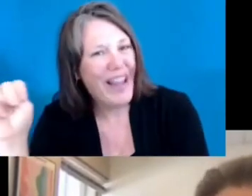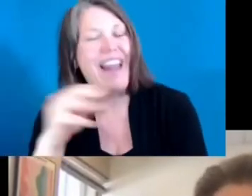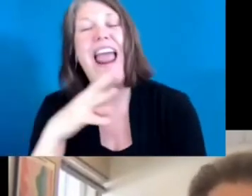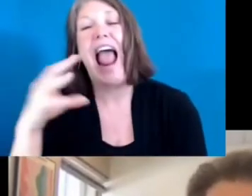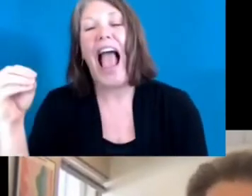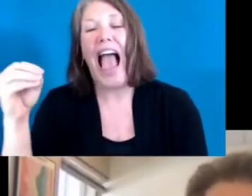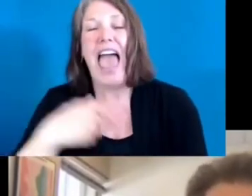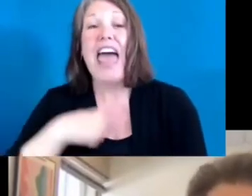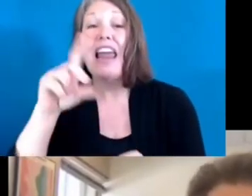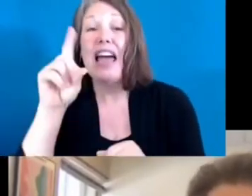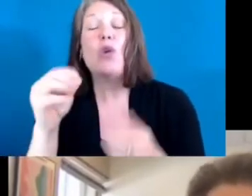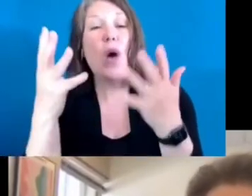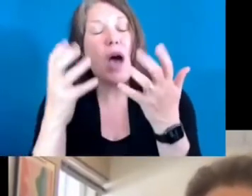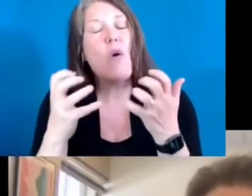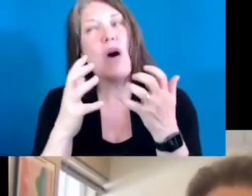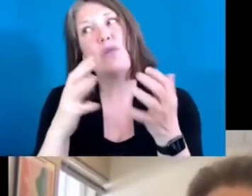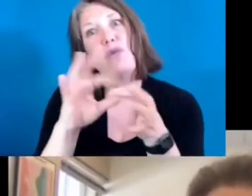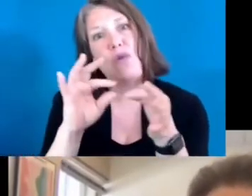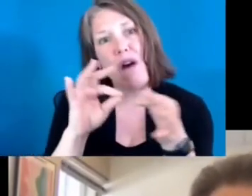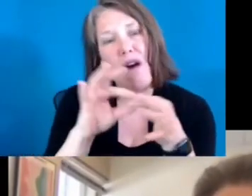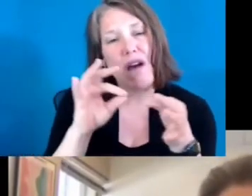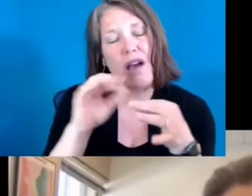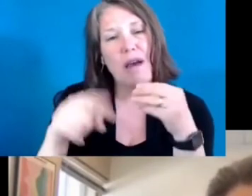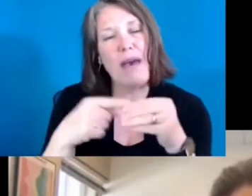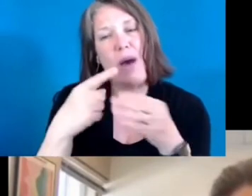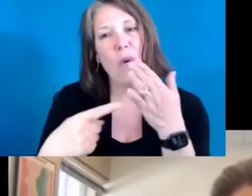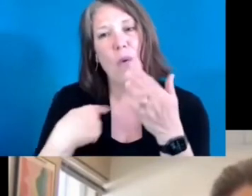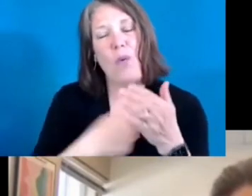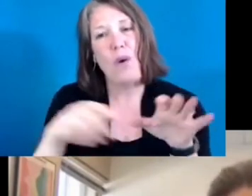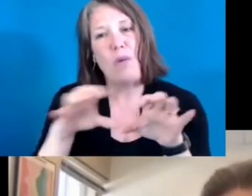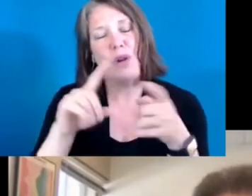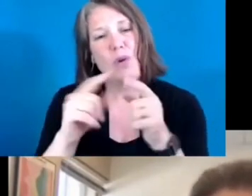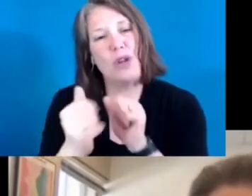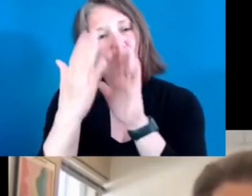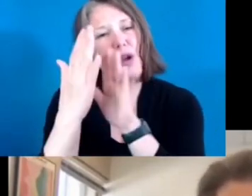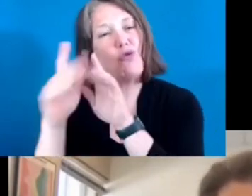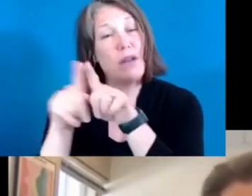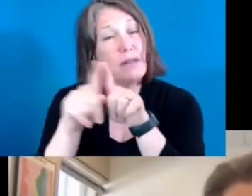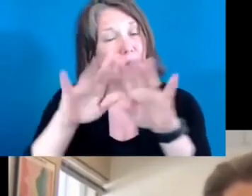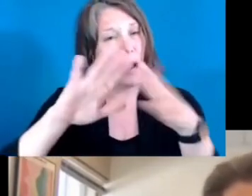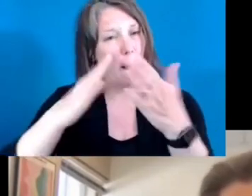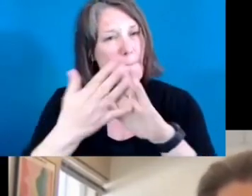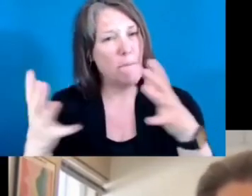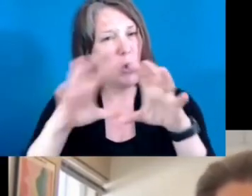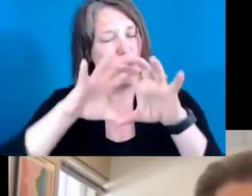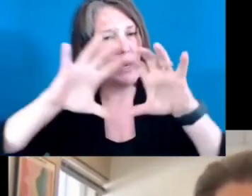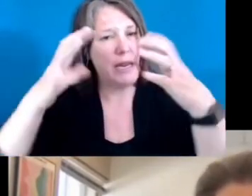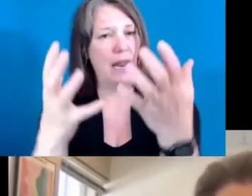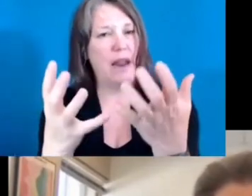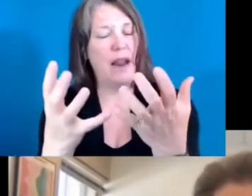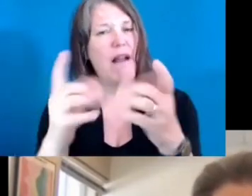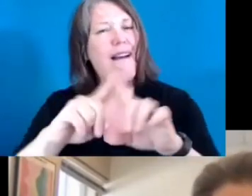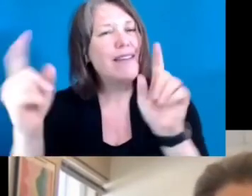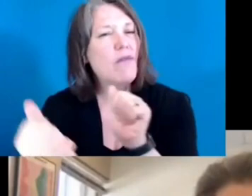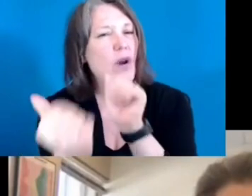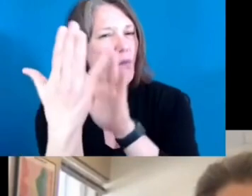And I do, I want to talk to you about what we're doing to address as a community, a different